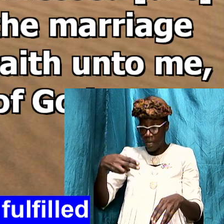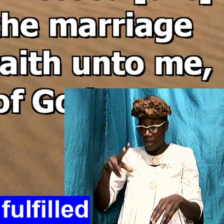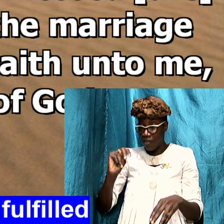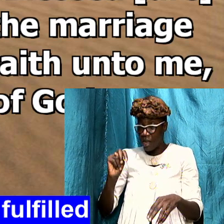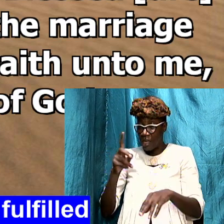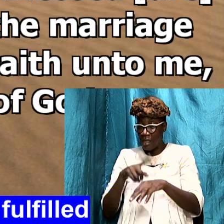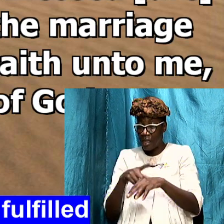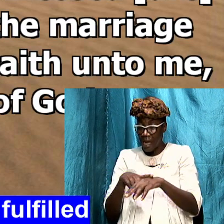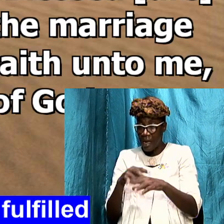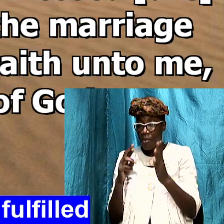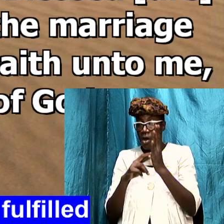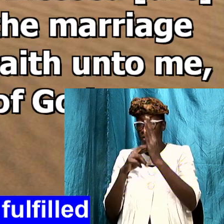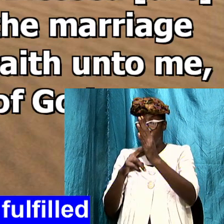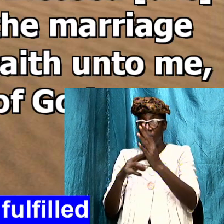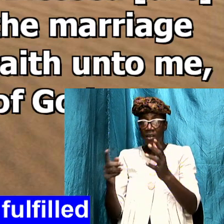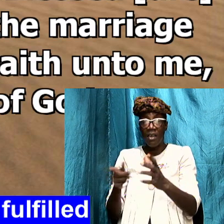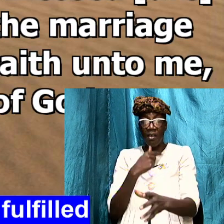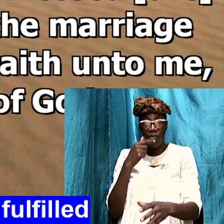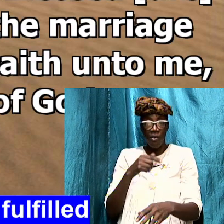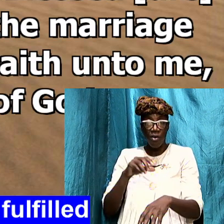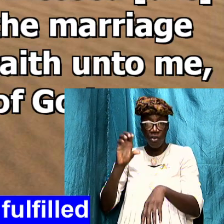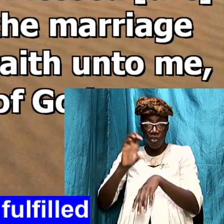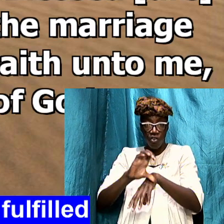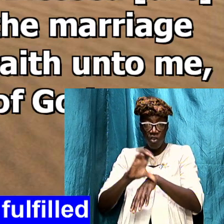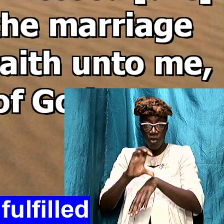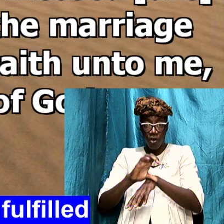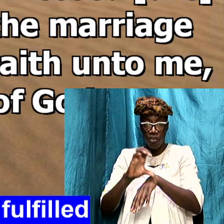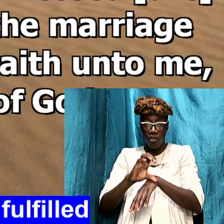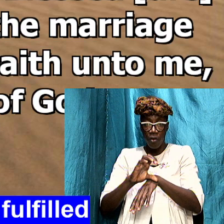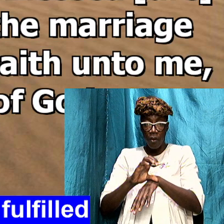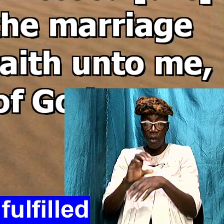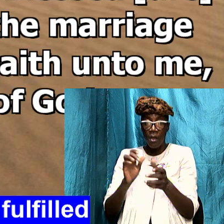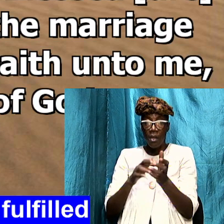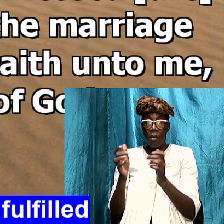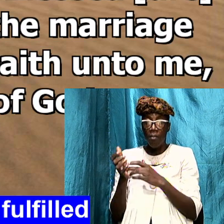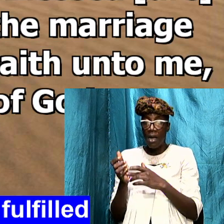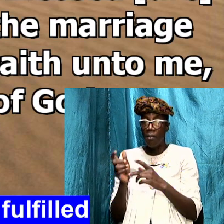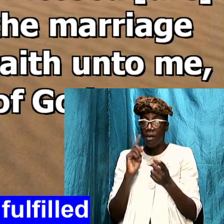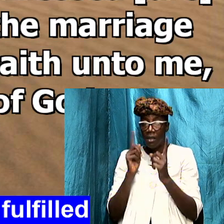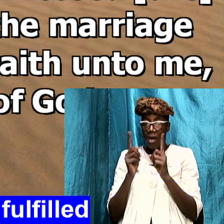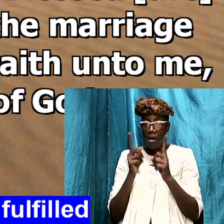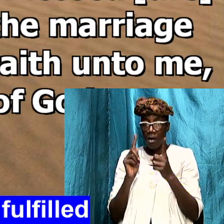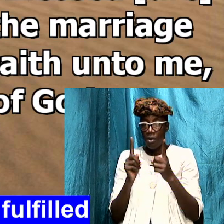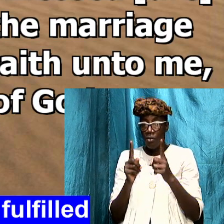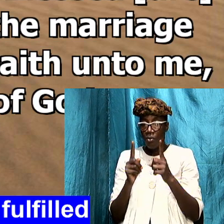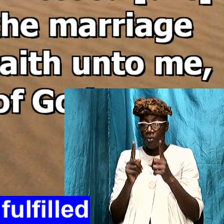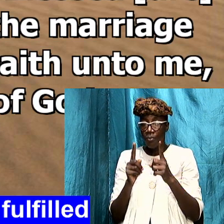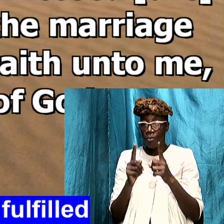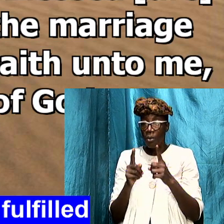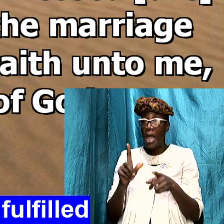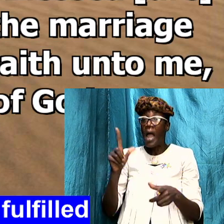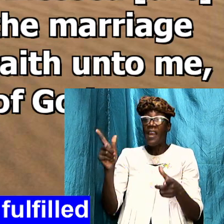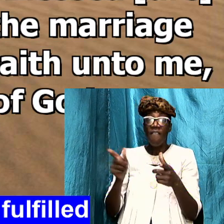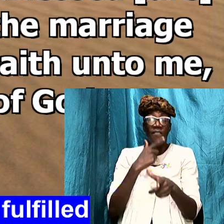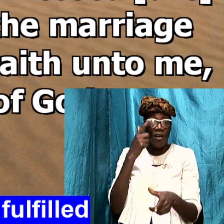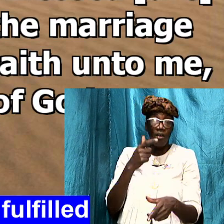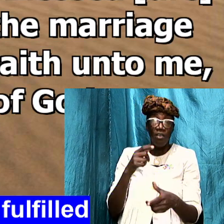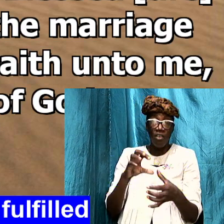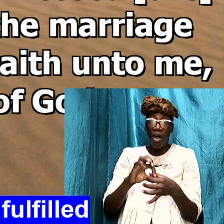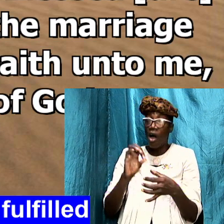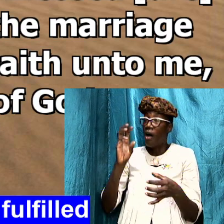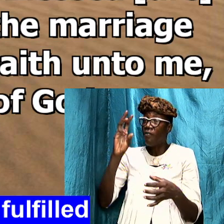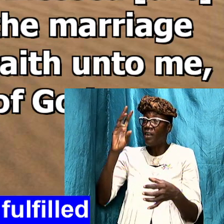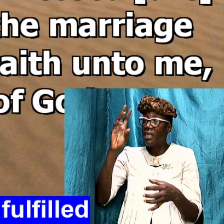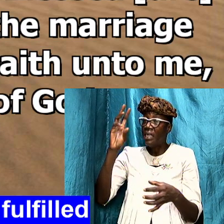example the first church that the Bible spoke about the first of the seven churches and what happened after